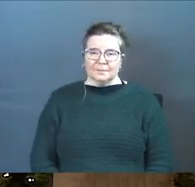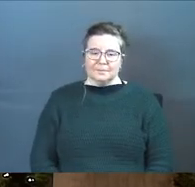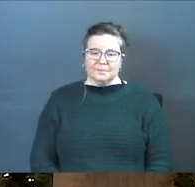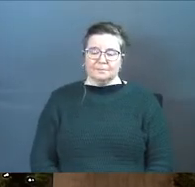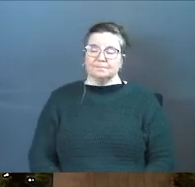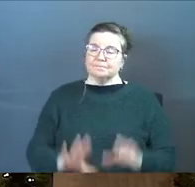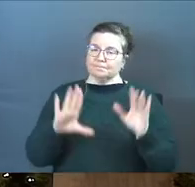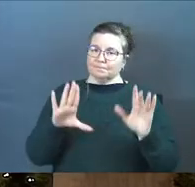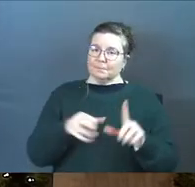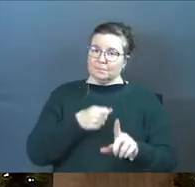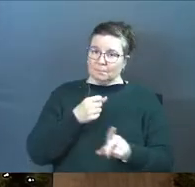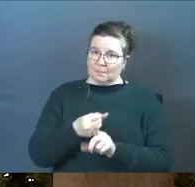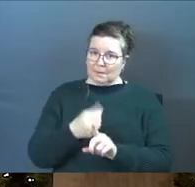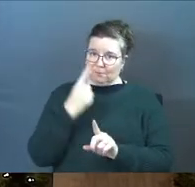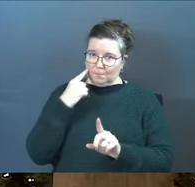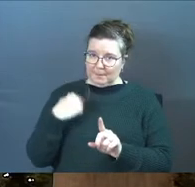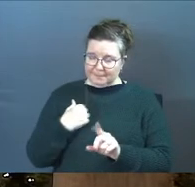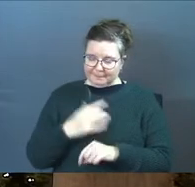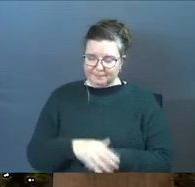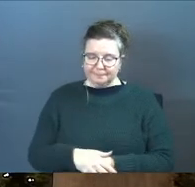but here's where it hits home for me